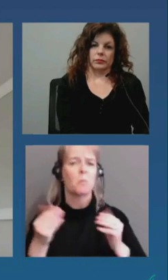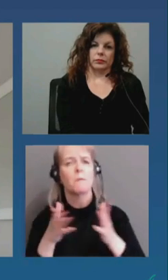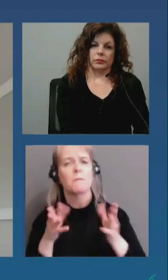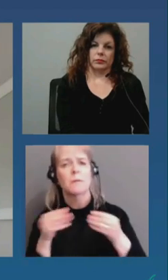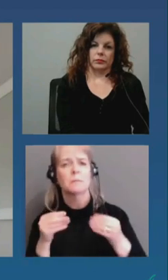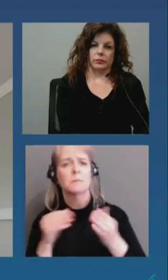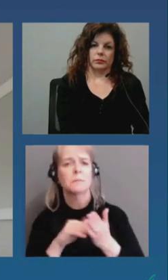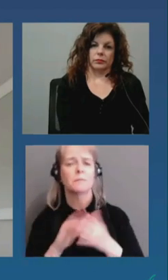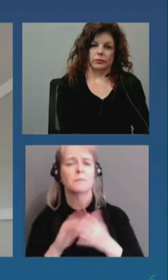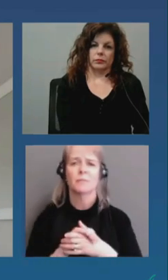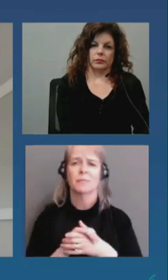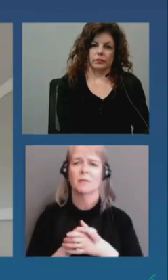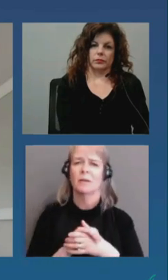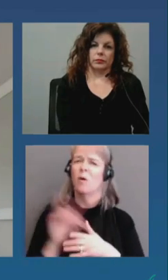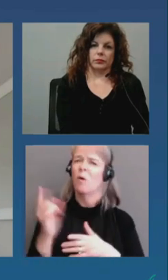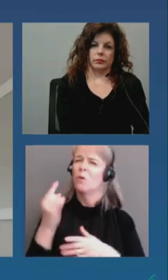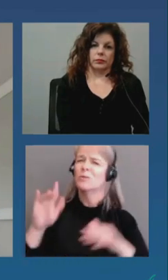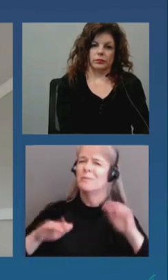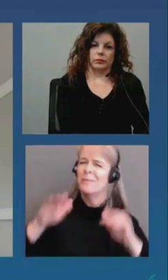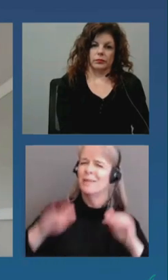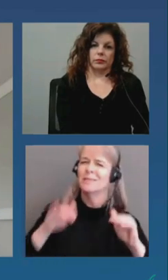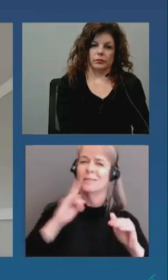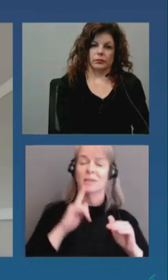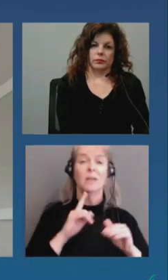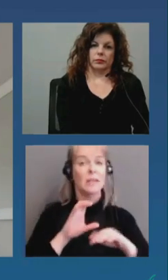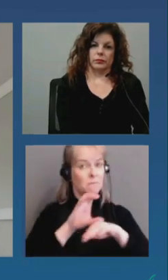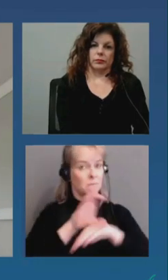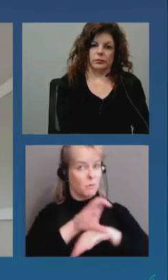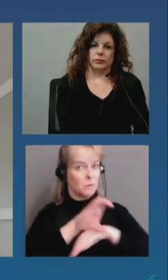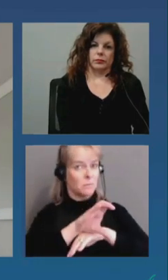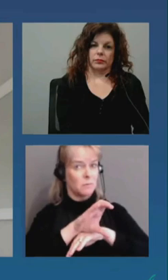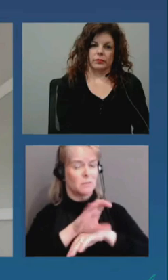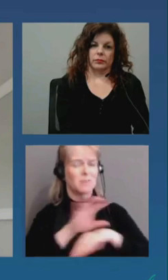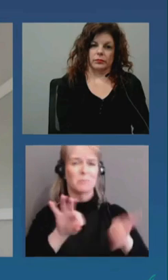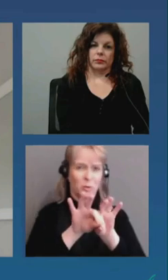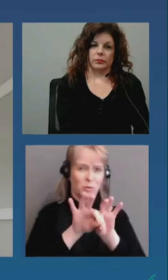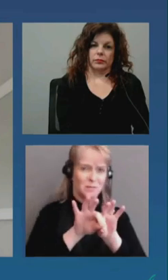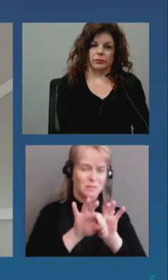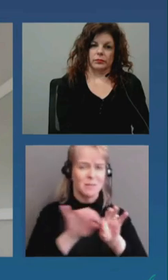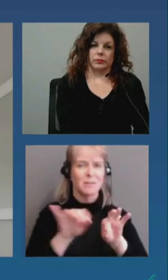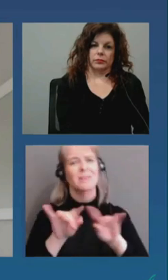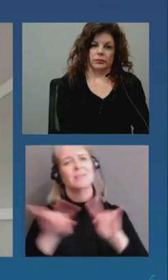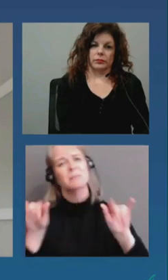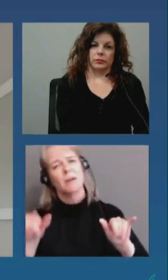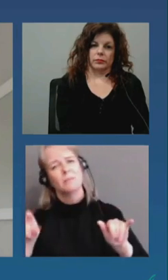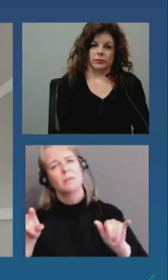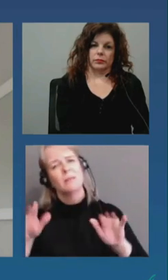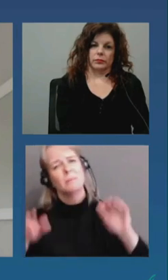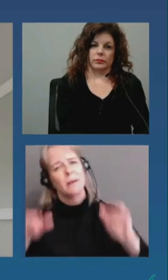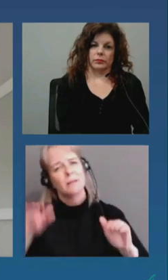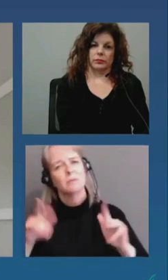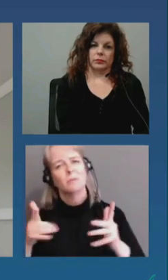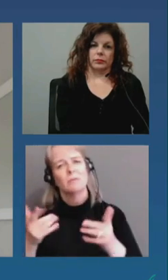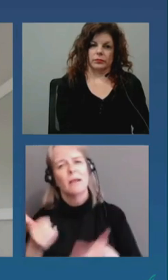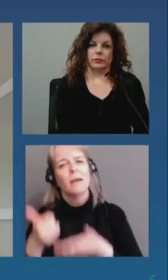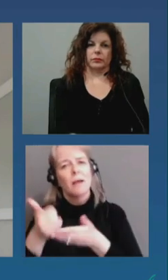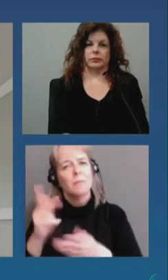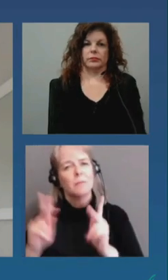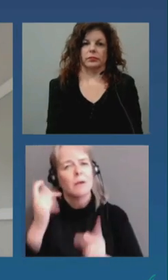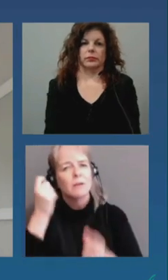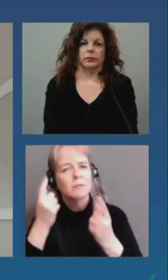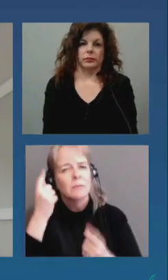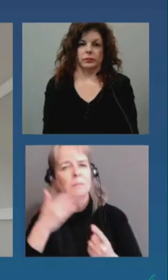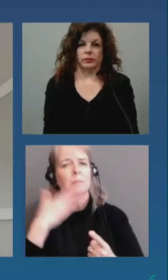enforcement versus supporting people to understand what is needed and to raise awareness of of the situation and ways to